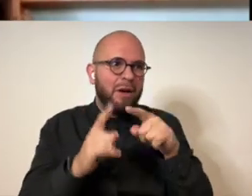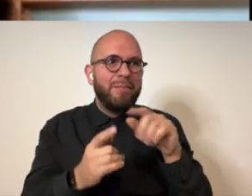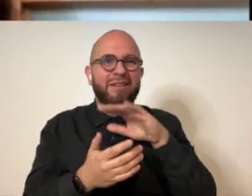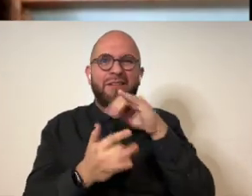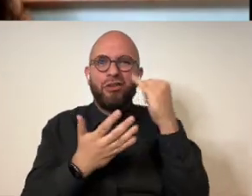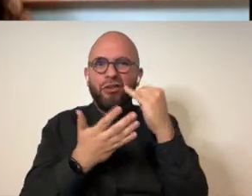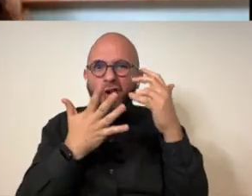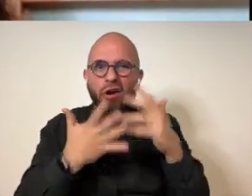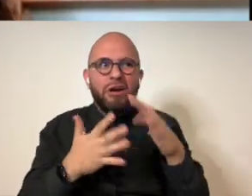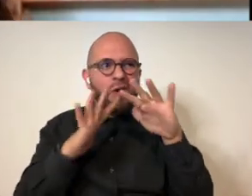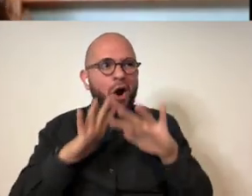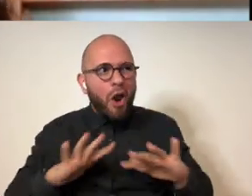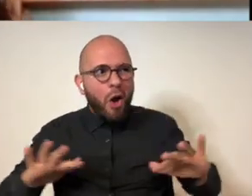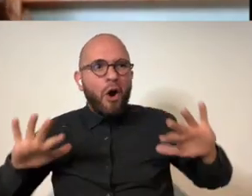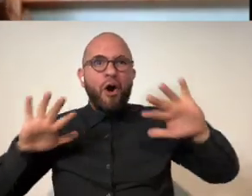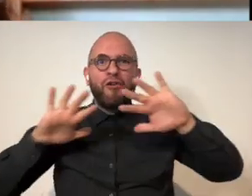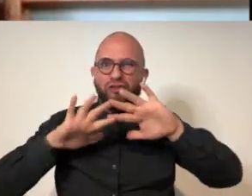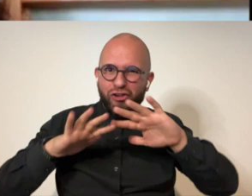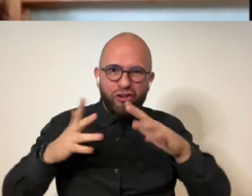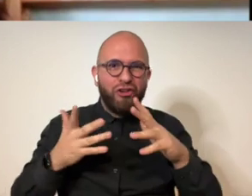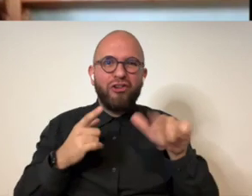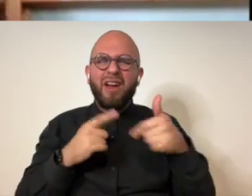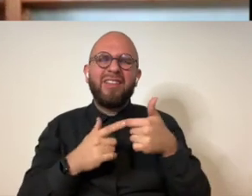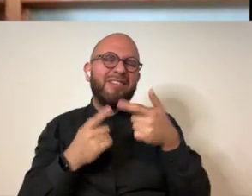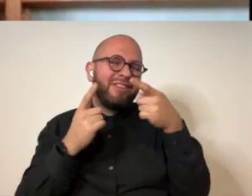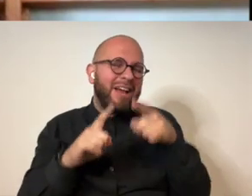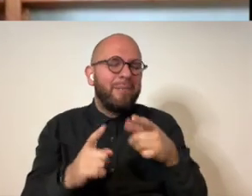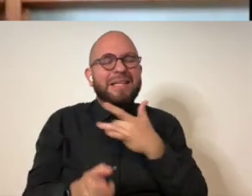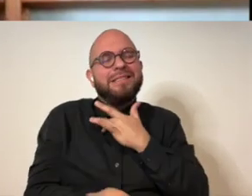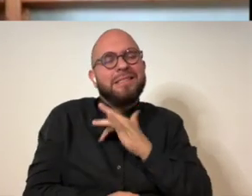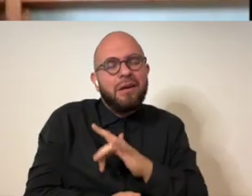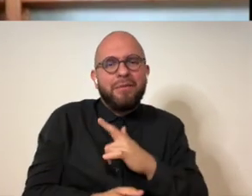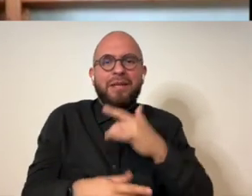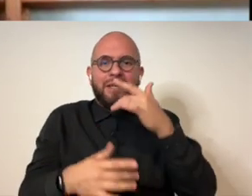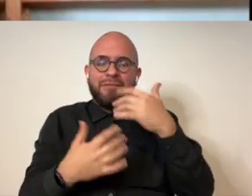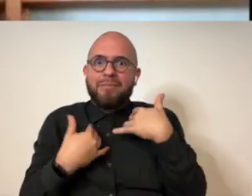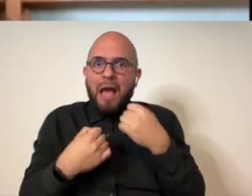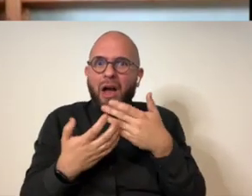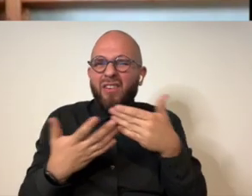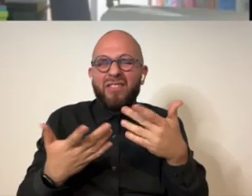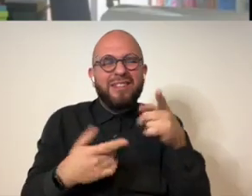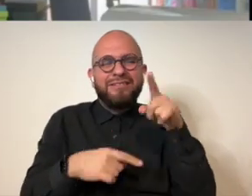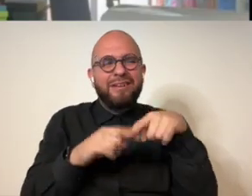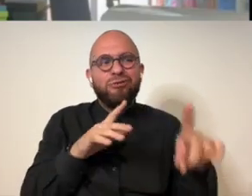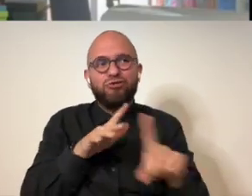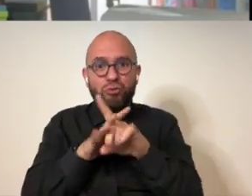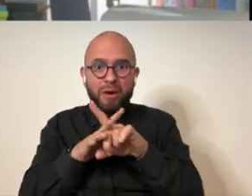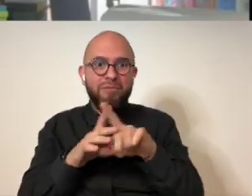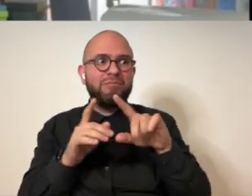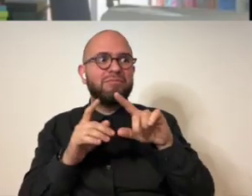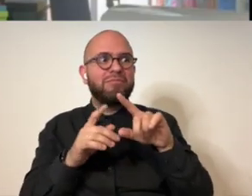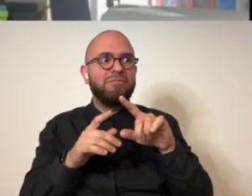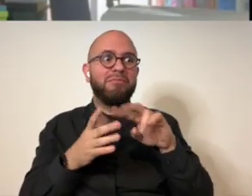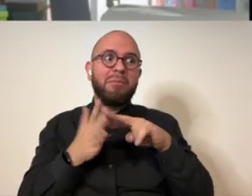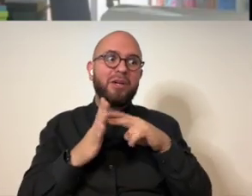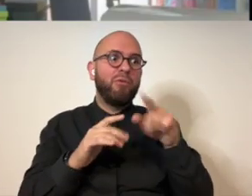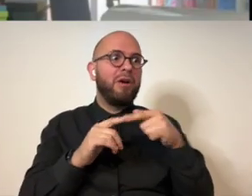over and frequently for health reasons they can't necessarily make it so it's really good when people can yeah i would love to oh